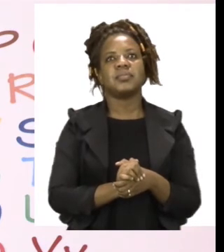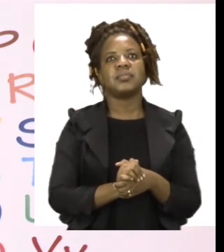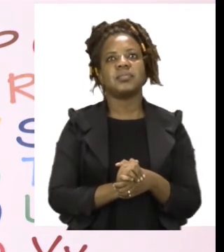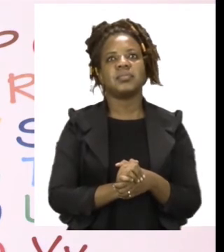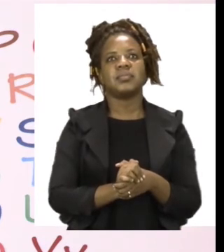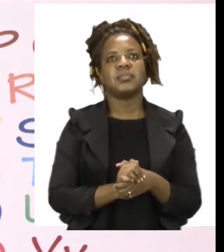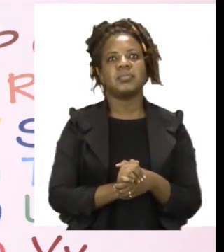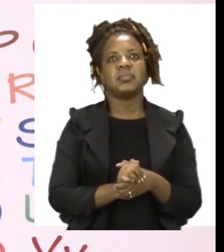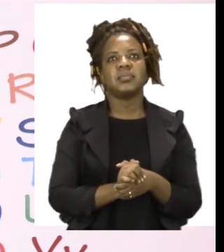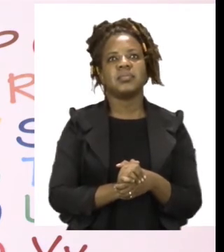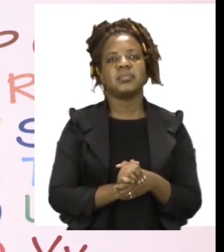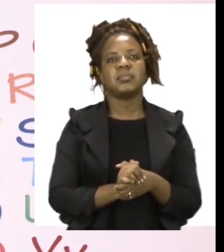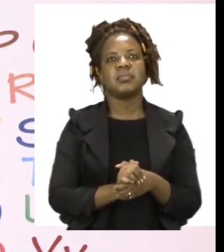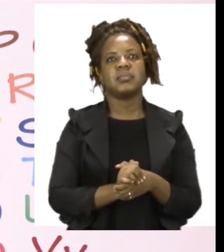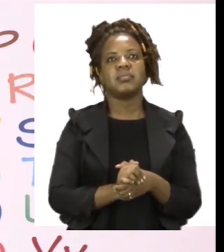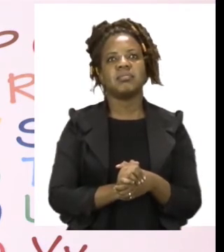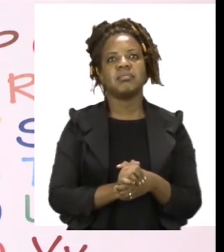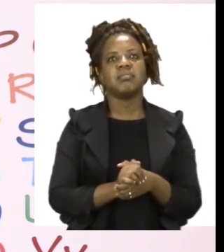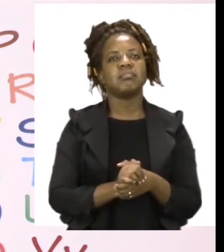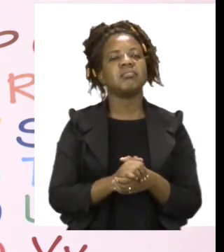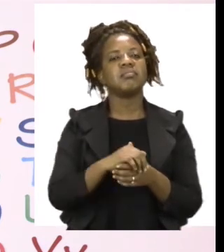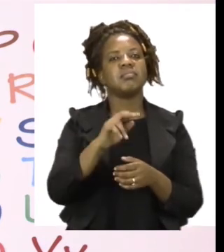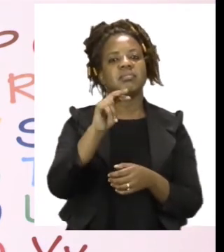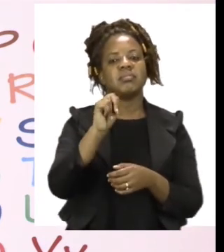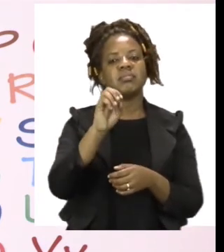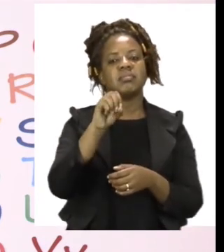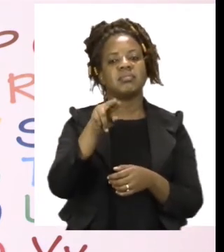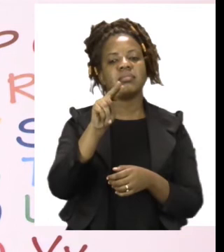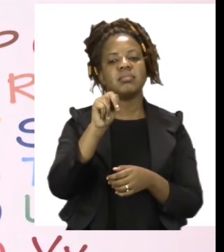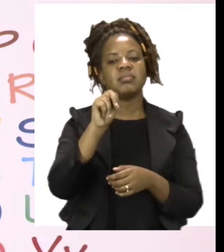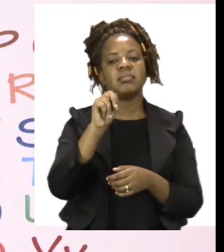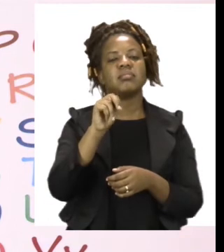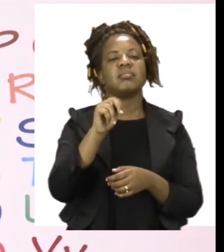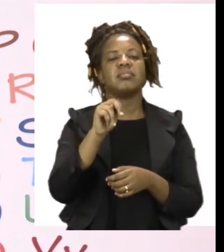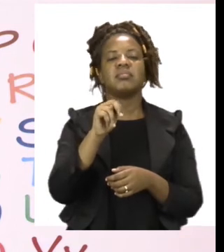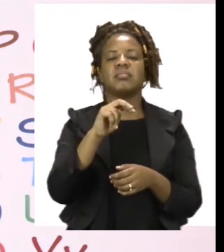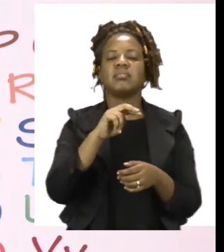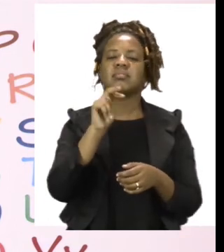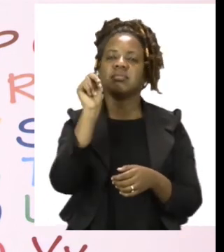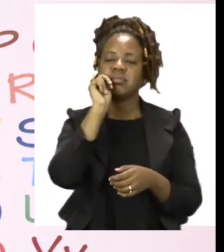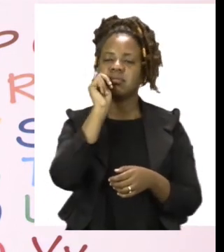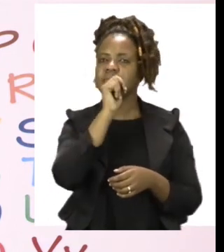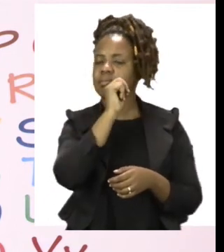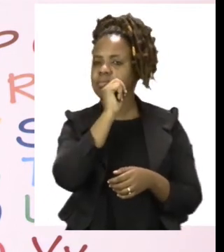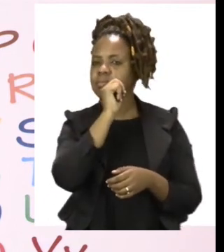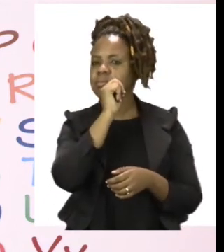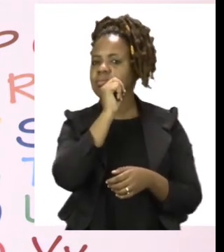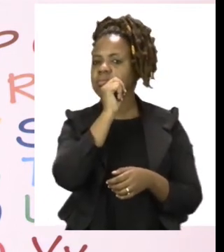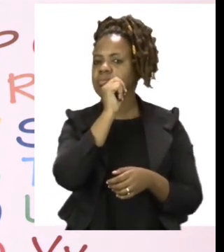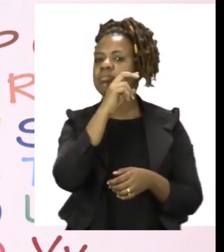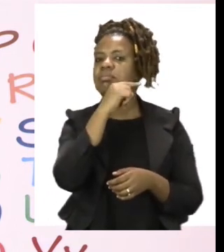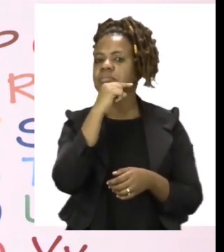we definitely know what a noun is. A noun is the name of a place, thing, or person.